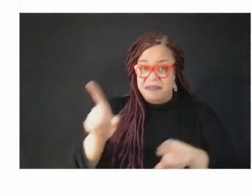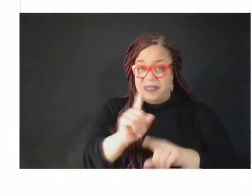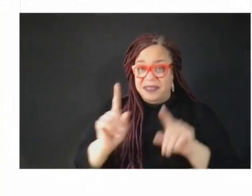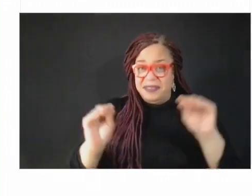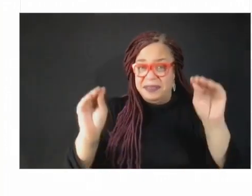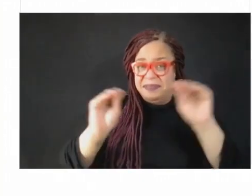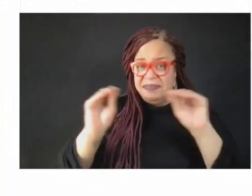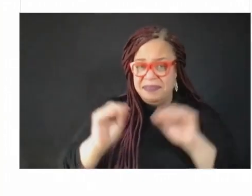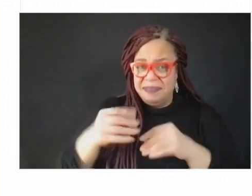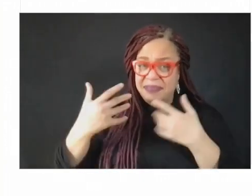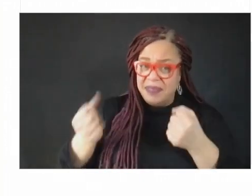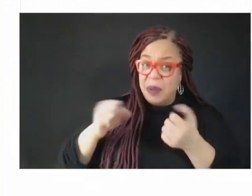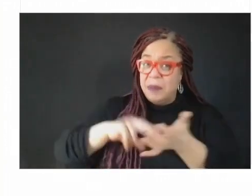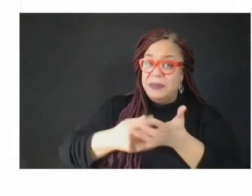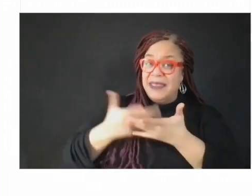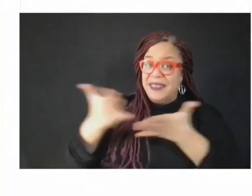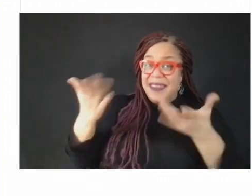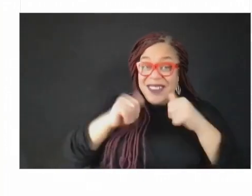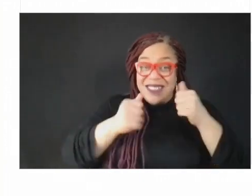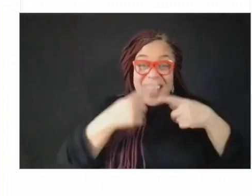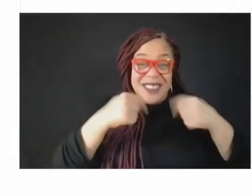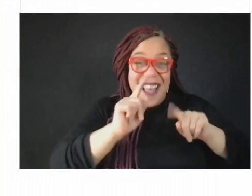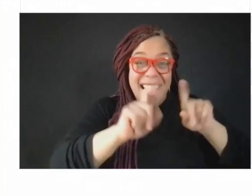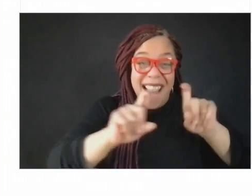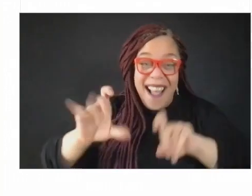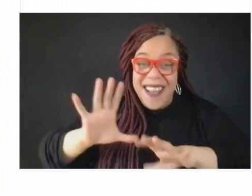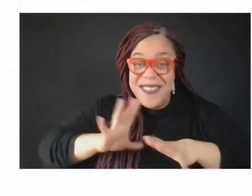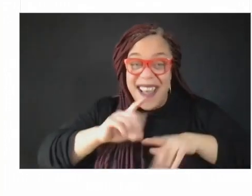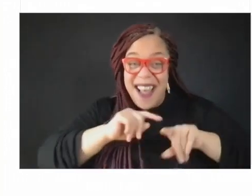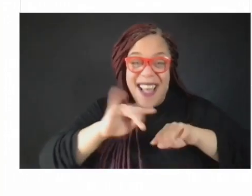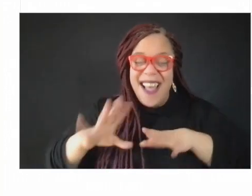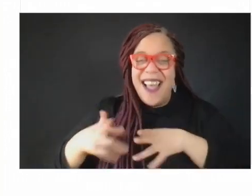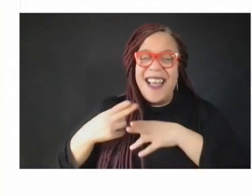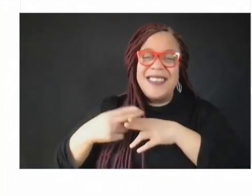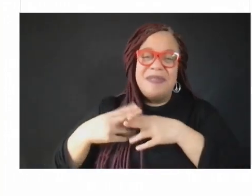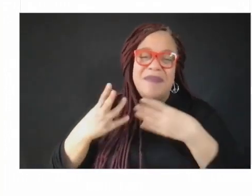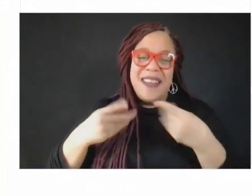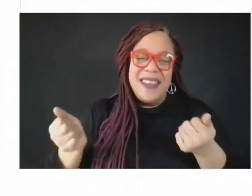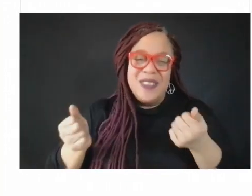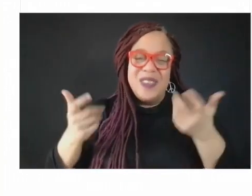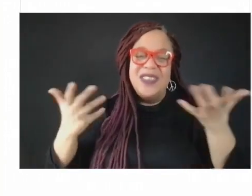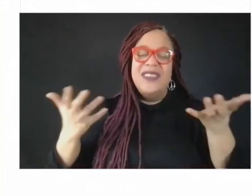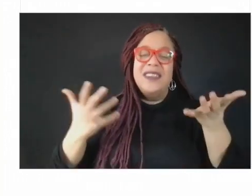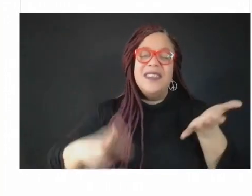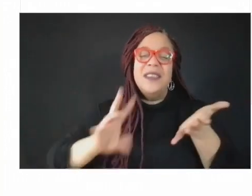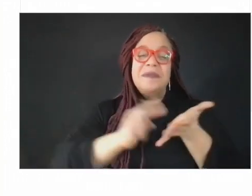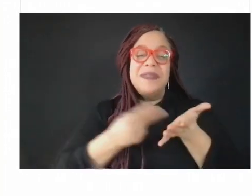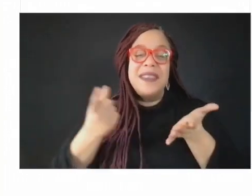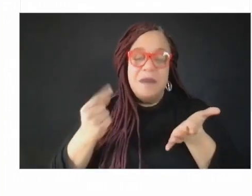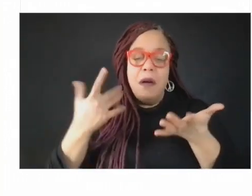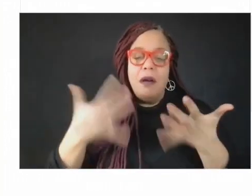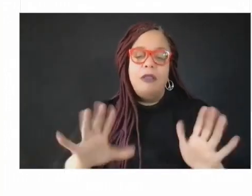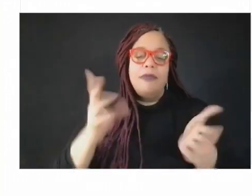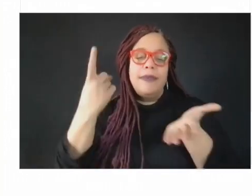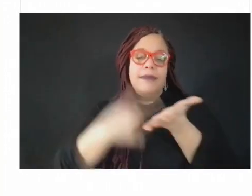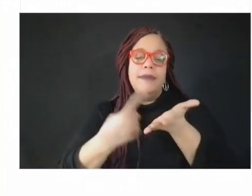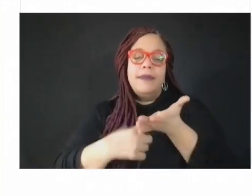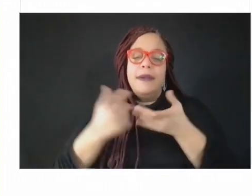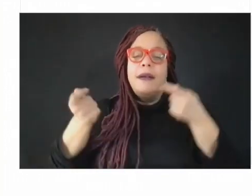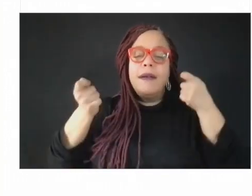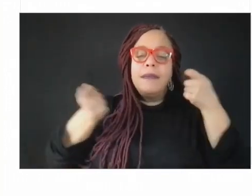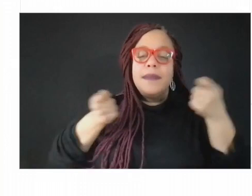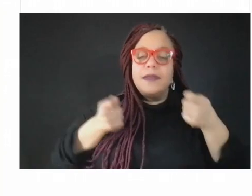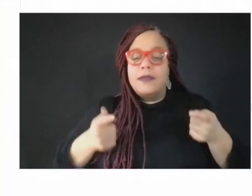you know, if we're ready to have that conversation, then I think we've got to talk about incentives, governance, leadership representation,